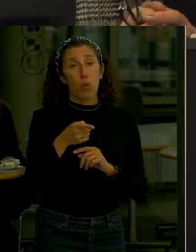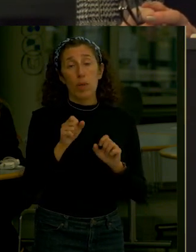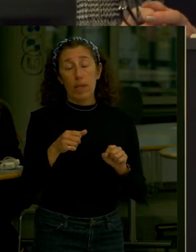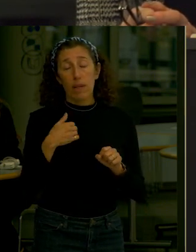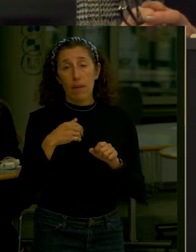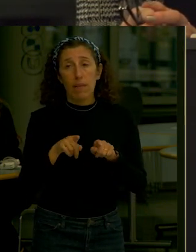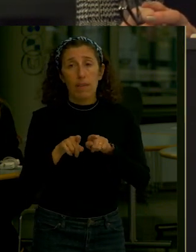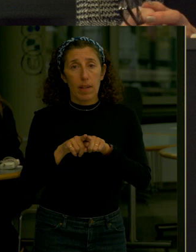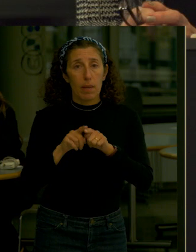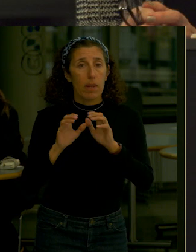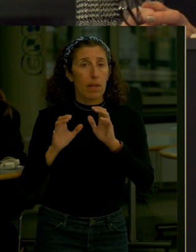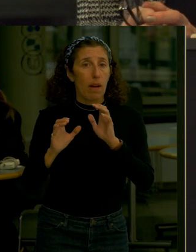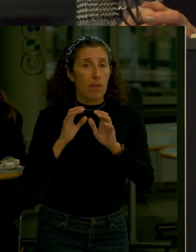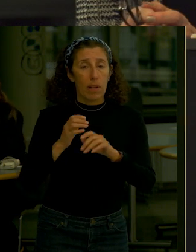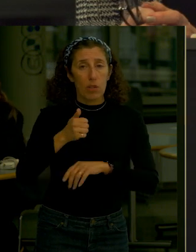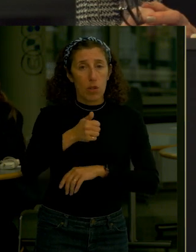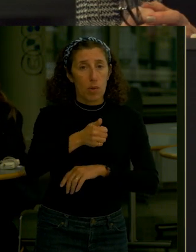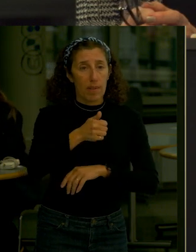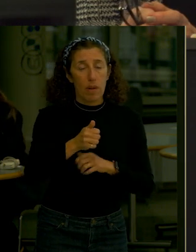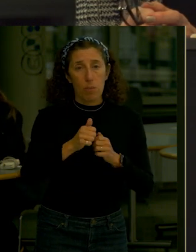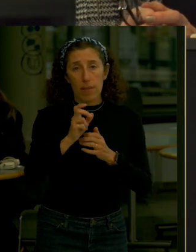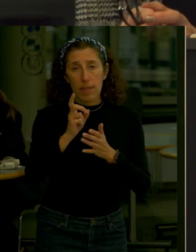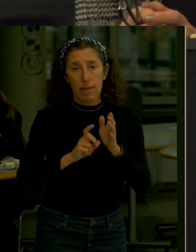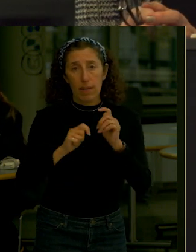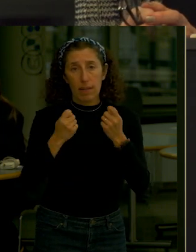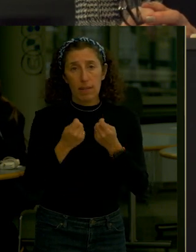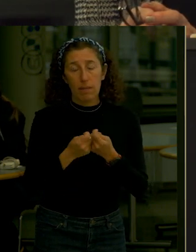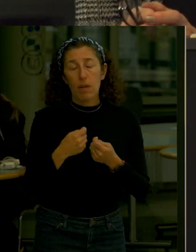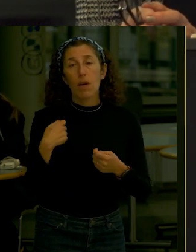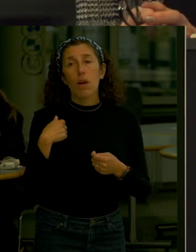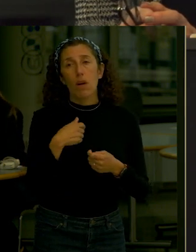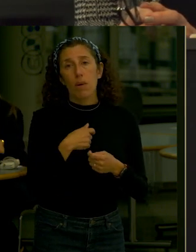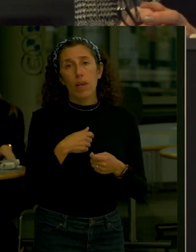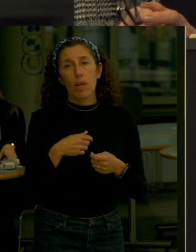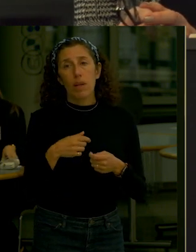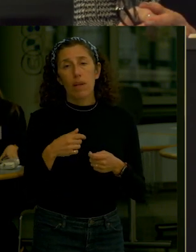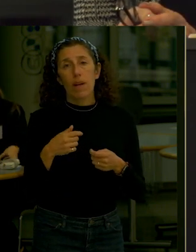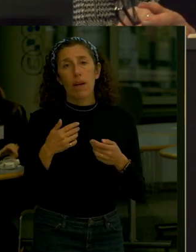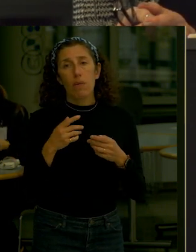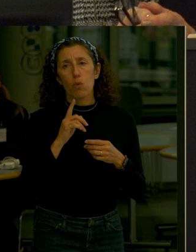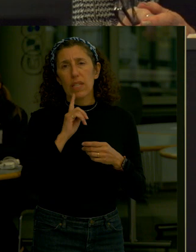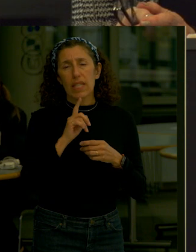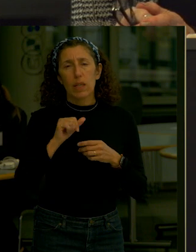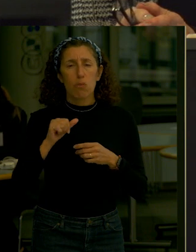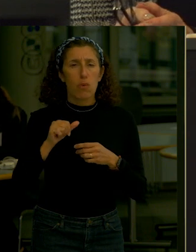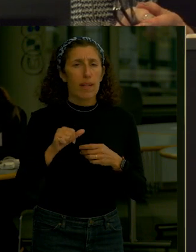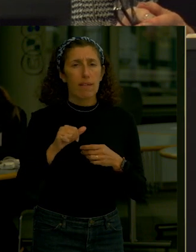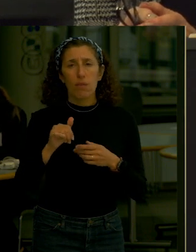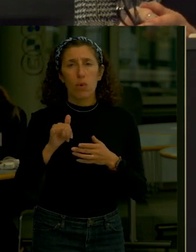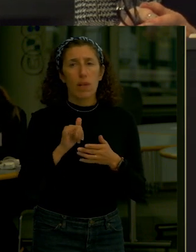conversation that I did with them But certainly we have really pressed that